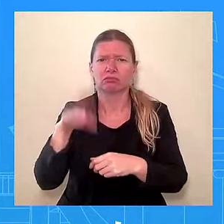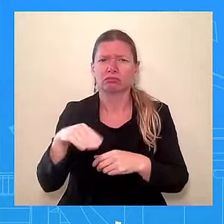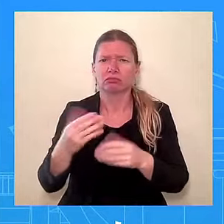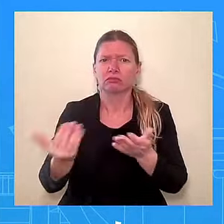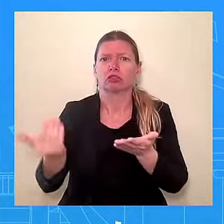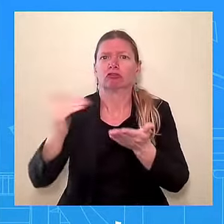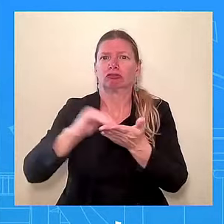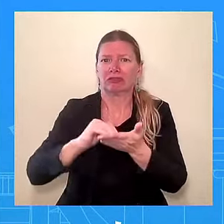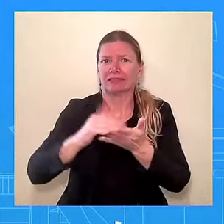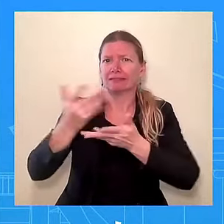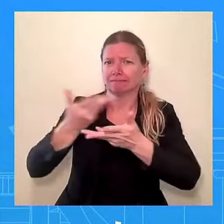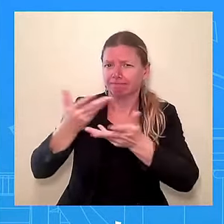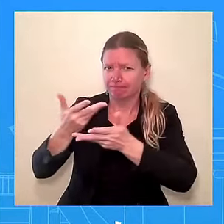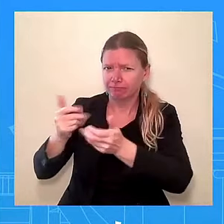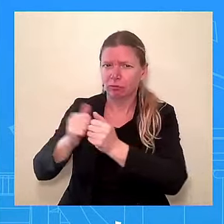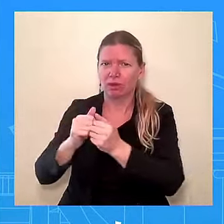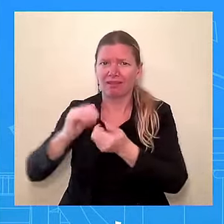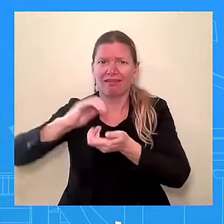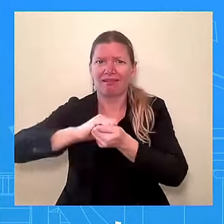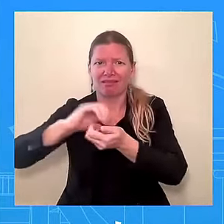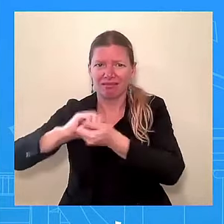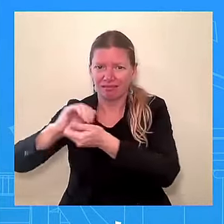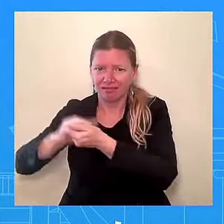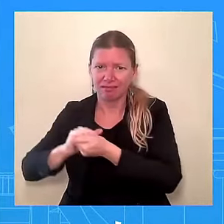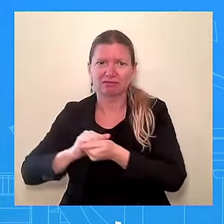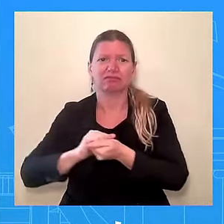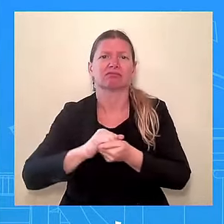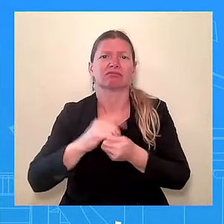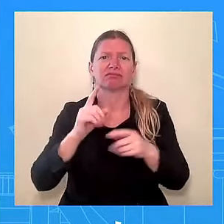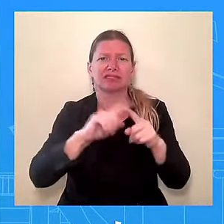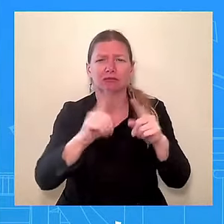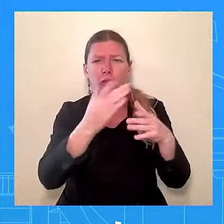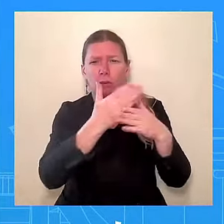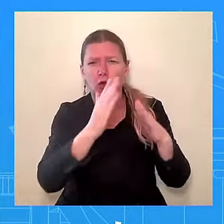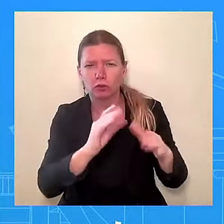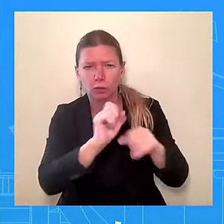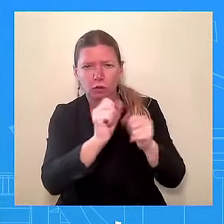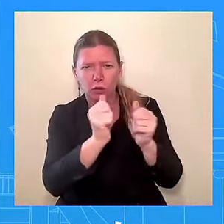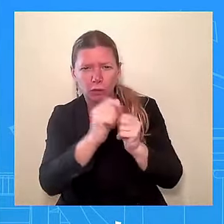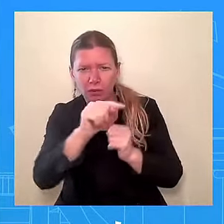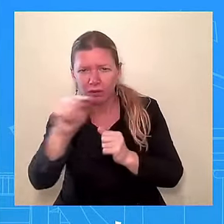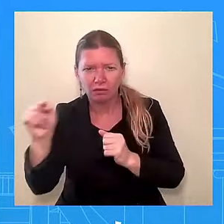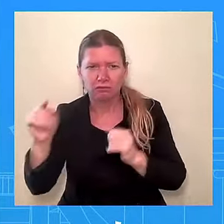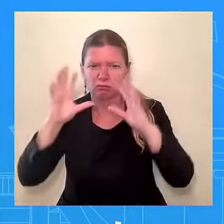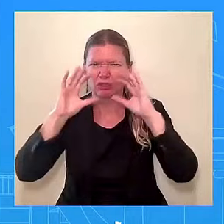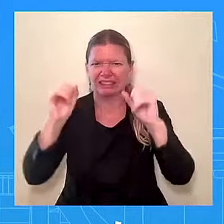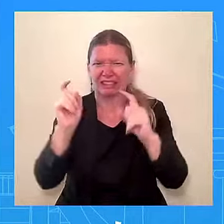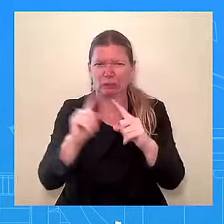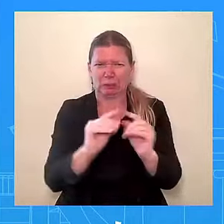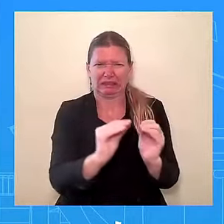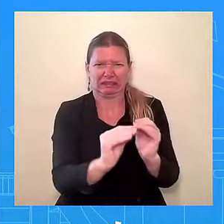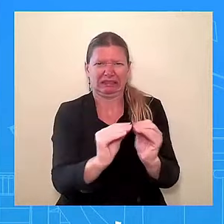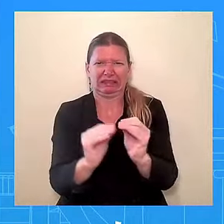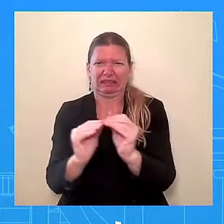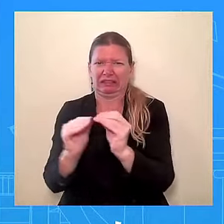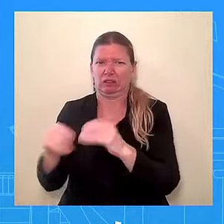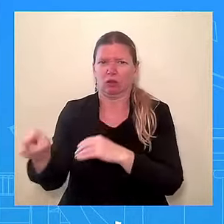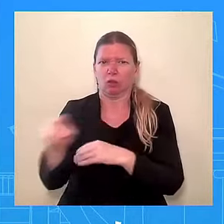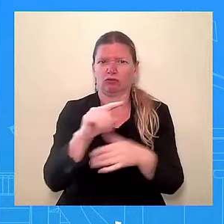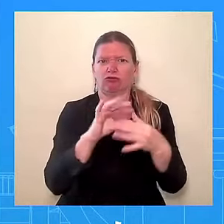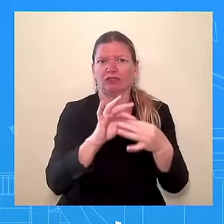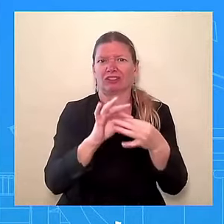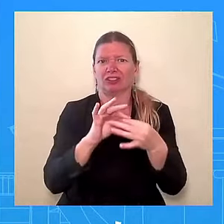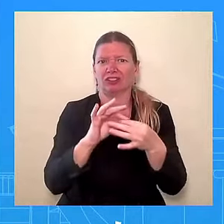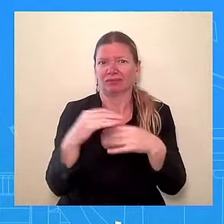relationships and he did that in the last three and a half years. When you think about reinvigorating NATO, you think about how the people of Ukraine has